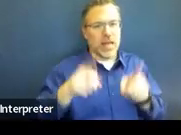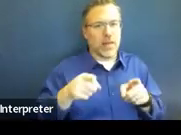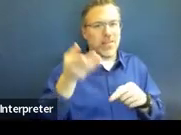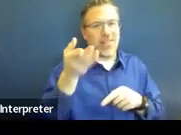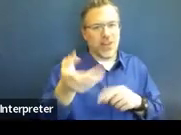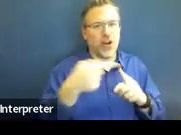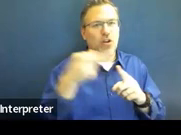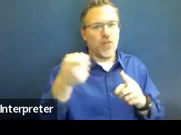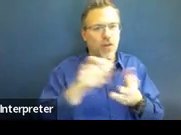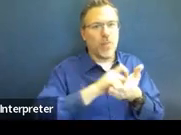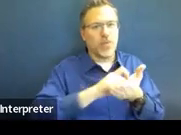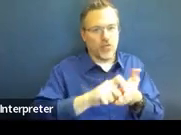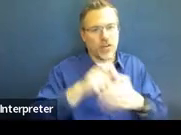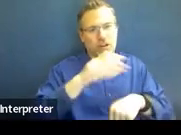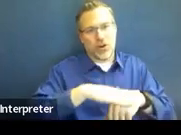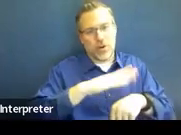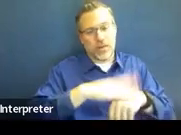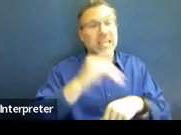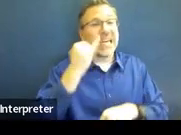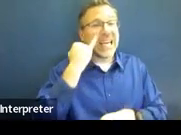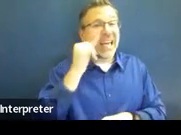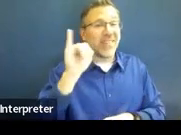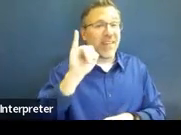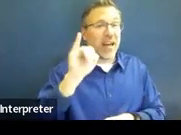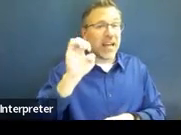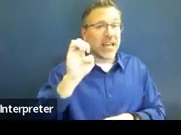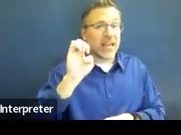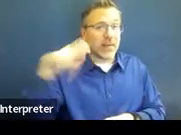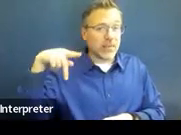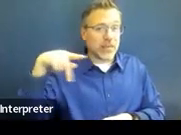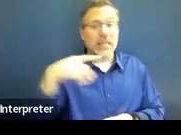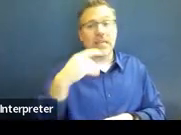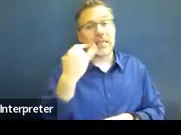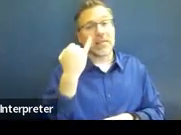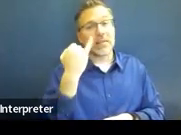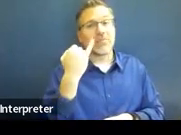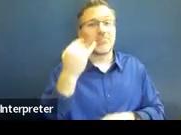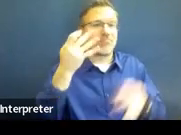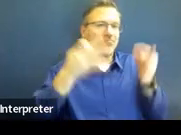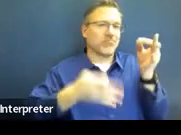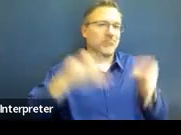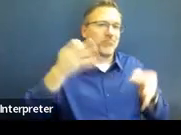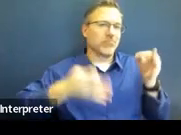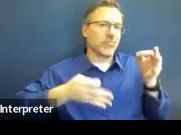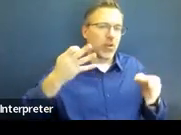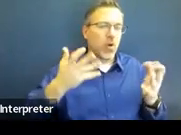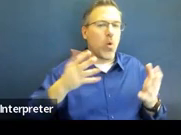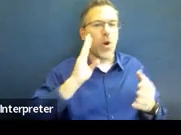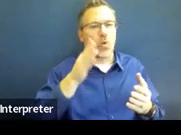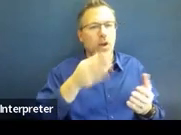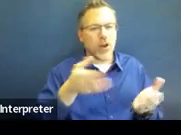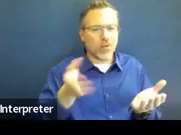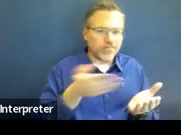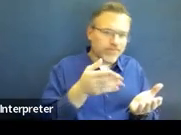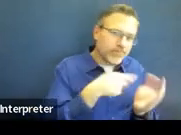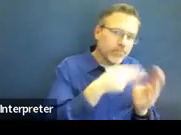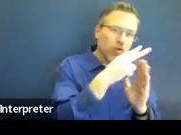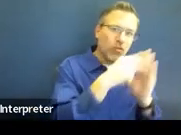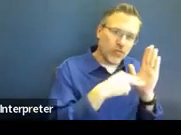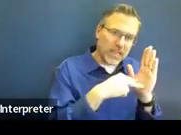from the written notice. If the IEP is questionable, the courts and hearing officers would go back to the written notice